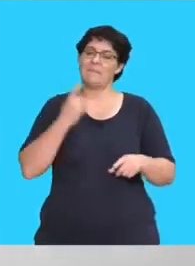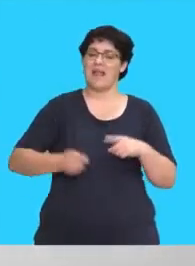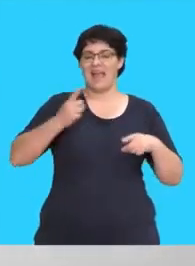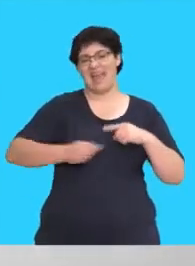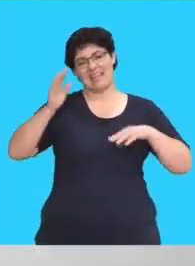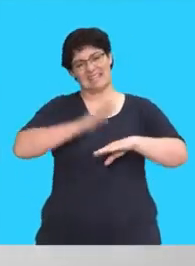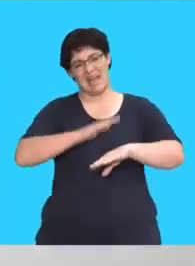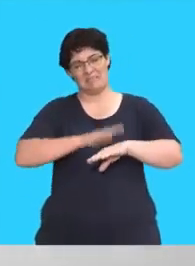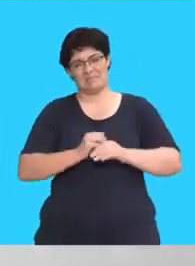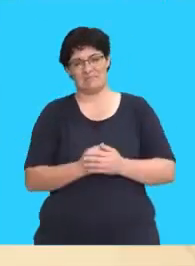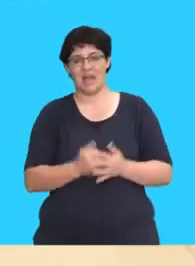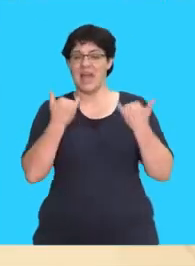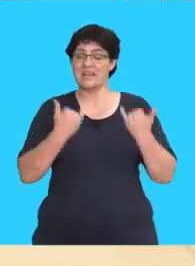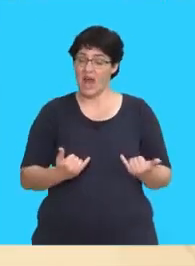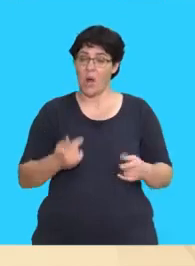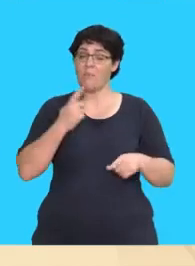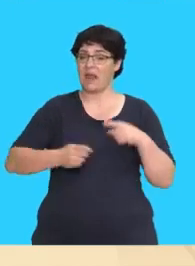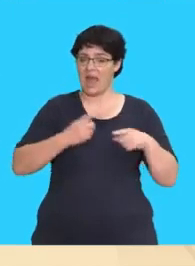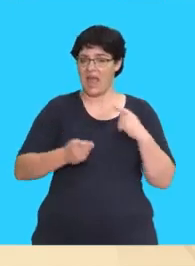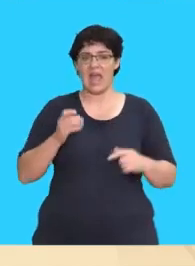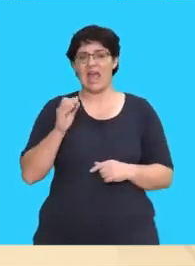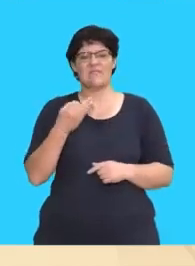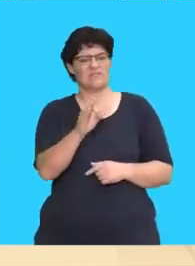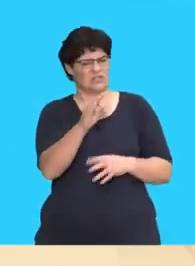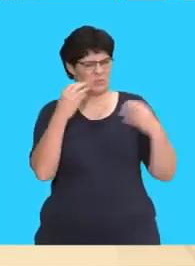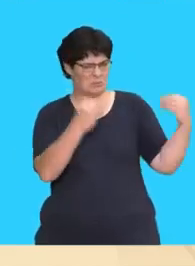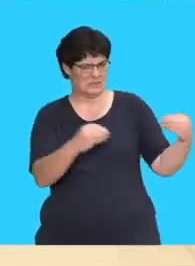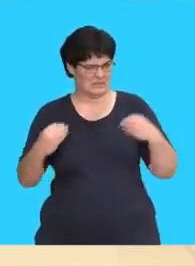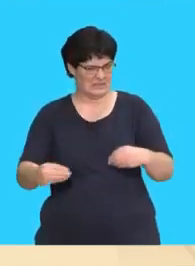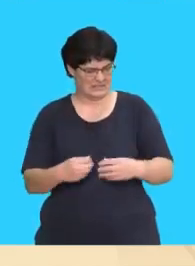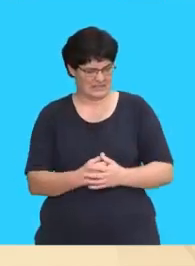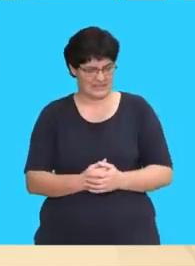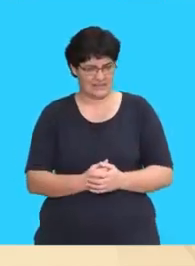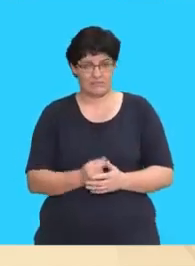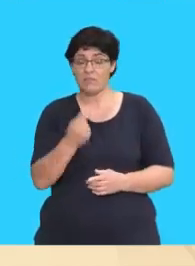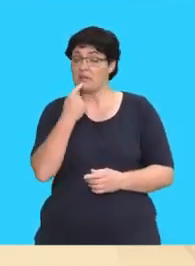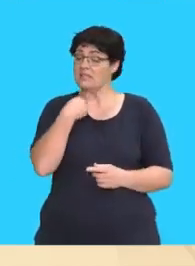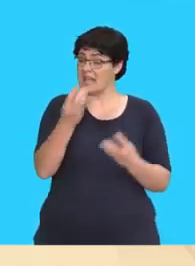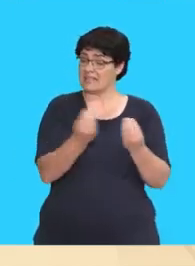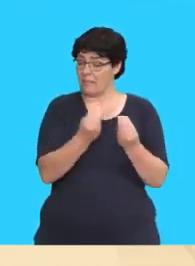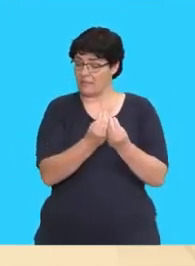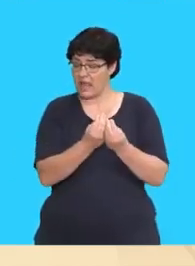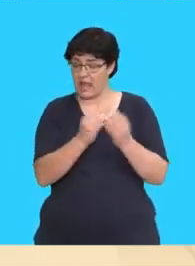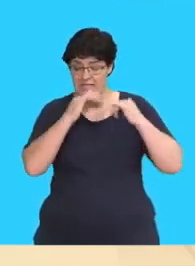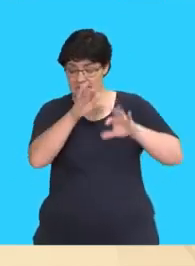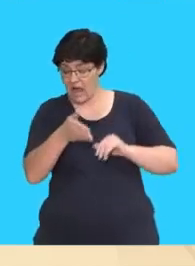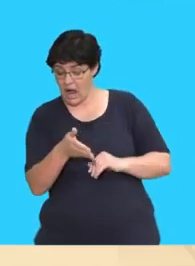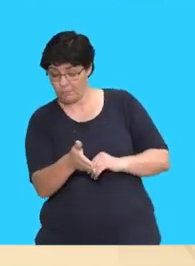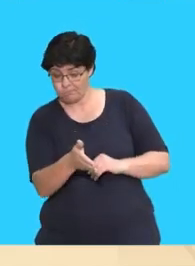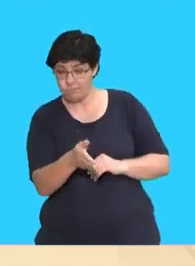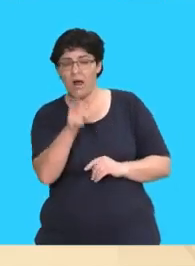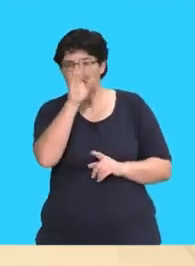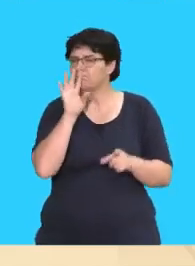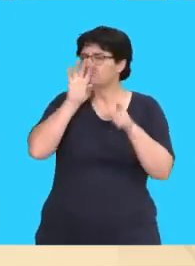Playtime! Let's play a game called Fishy Business. When I describe something that lives under the sea,